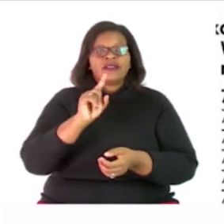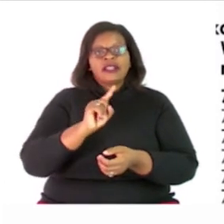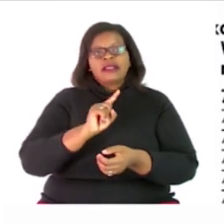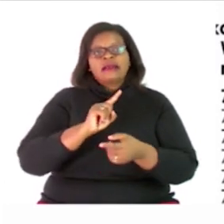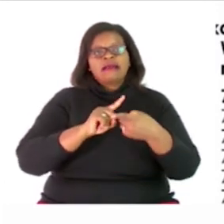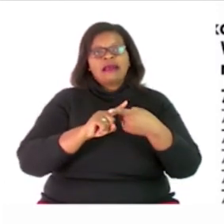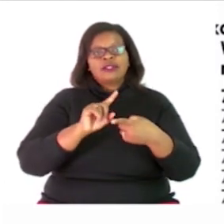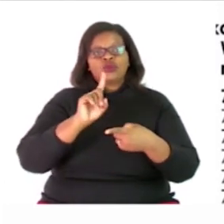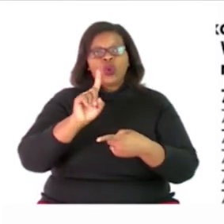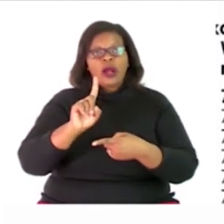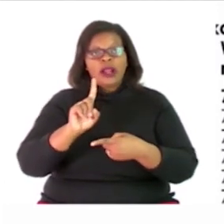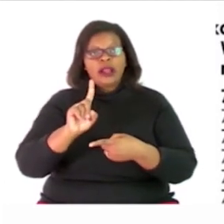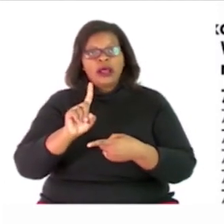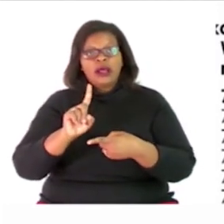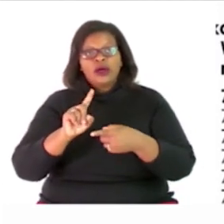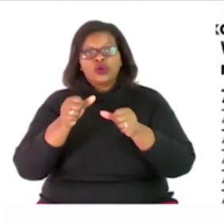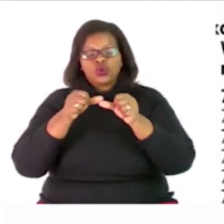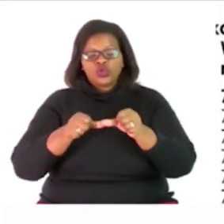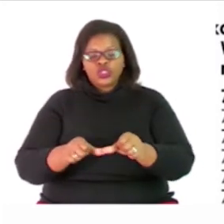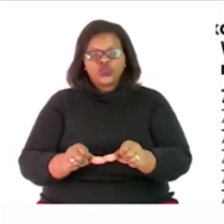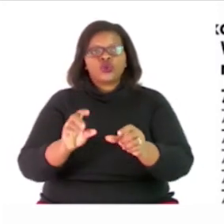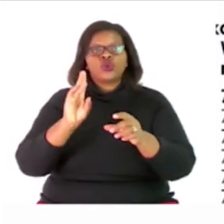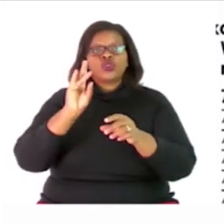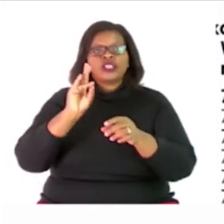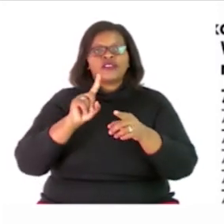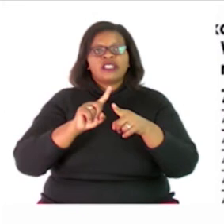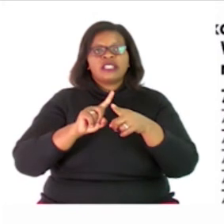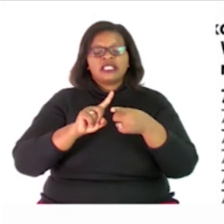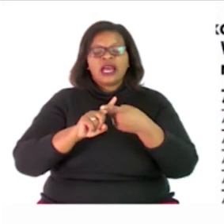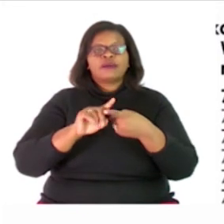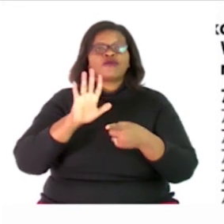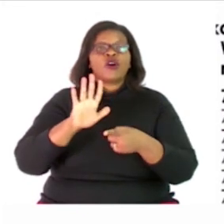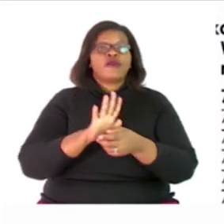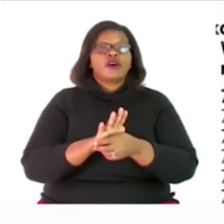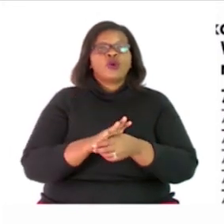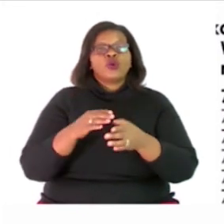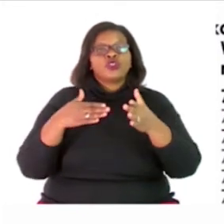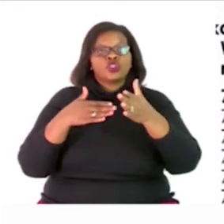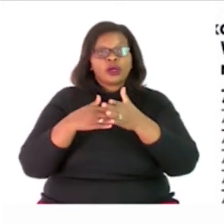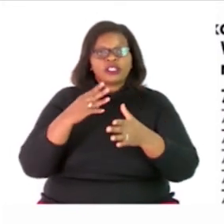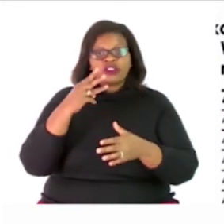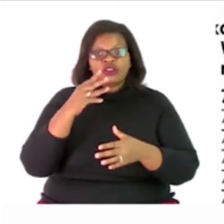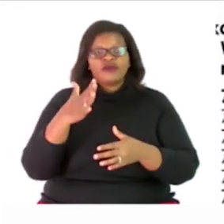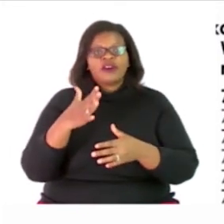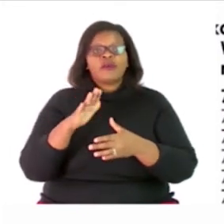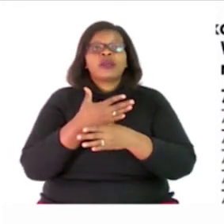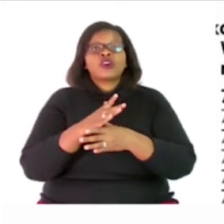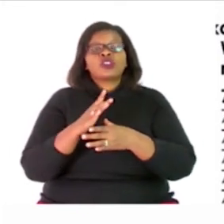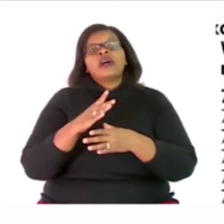7 to 7 times 5 which is equal to 35 because our question